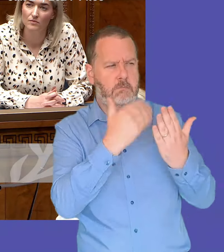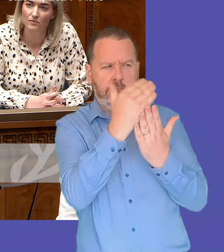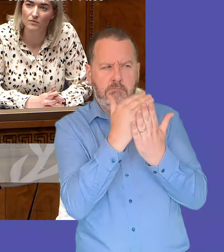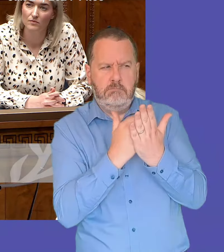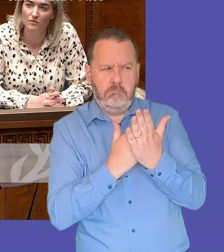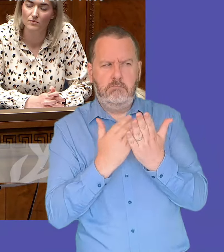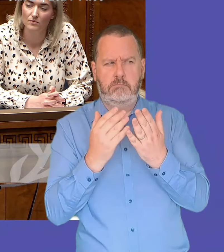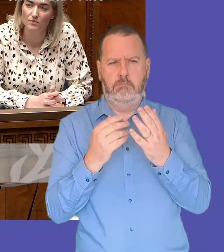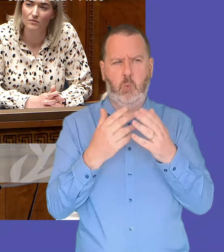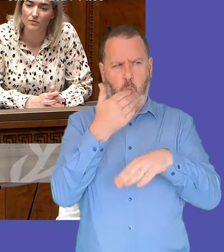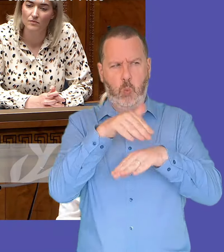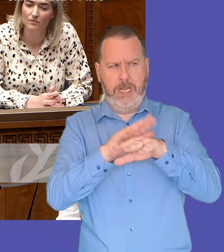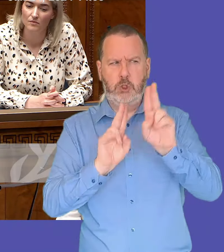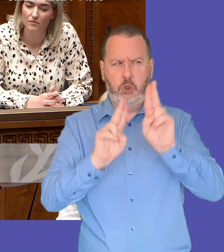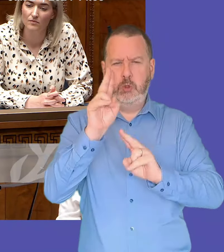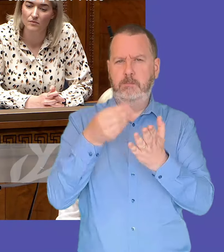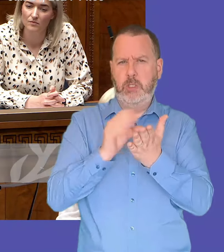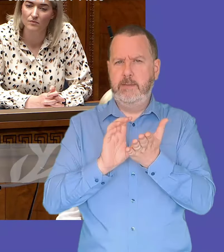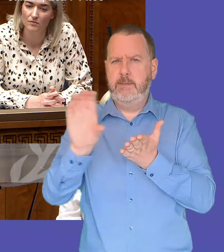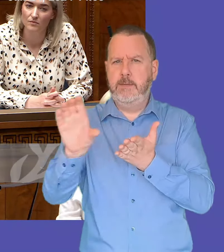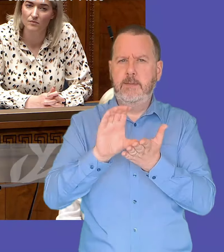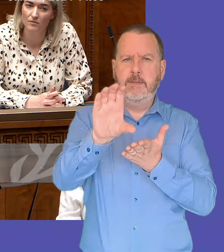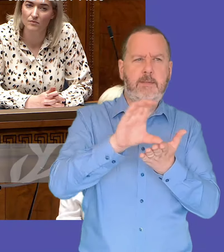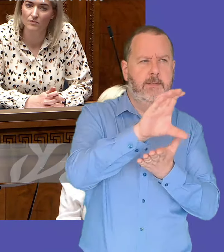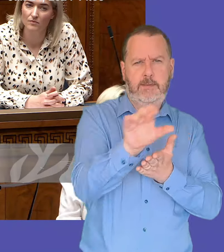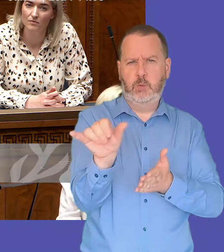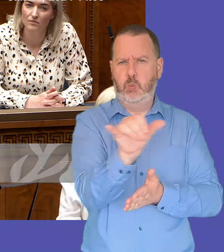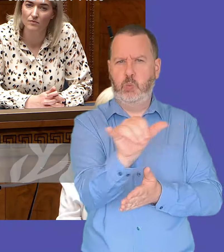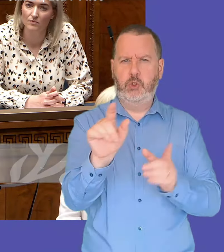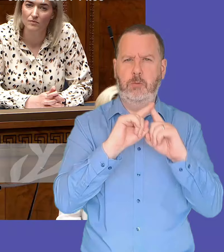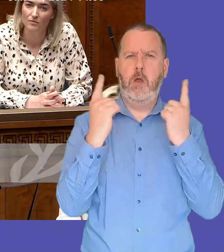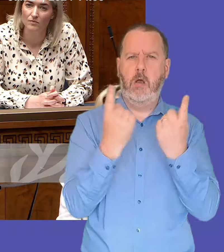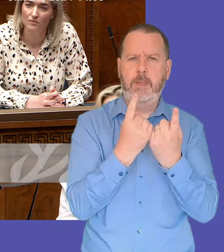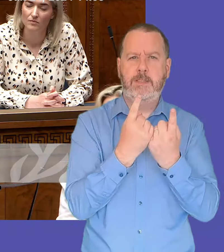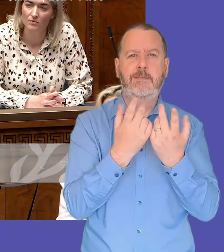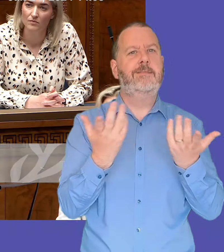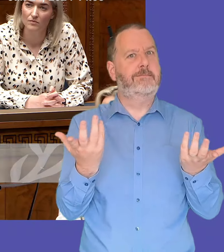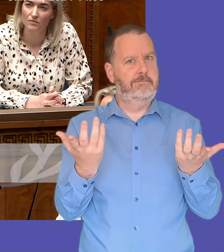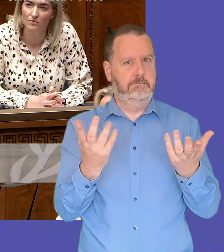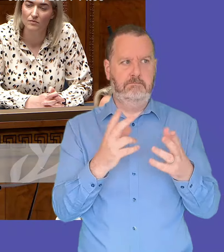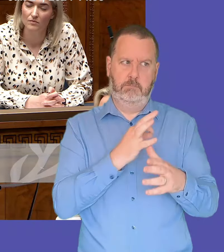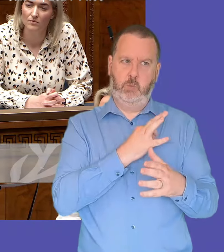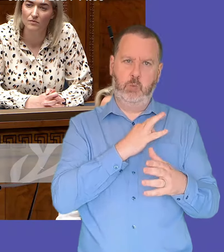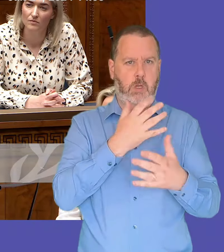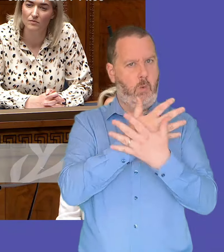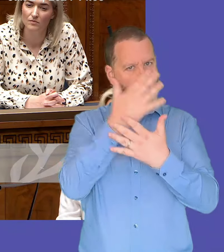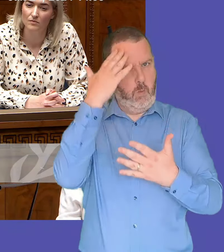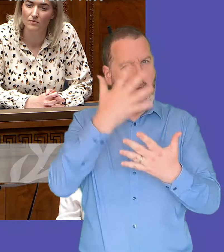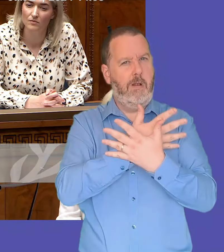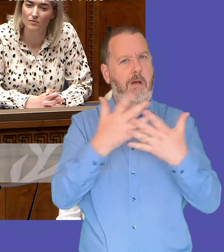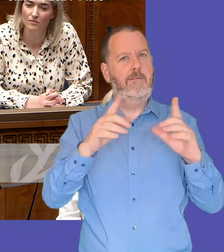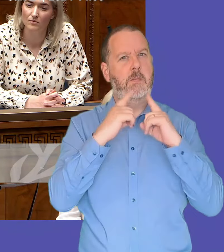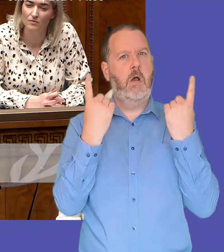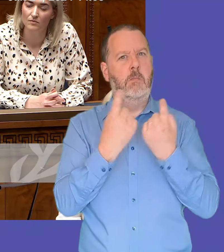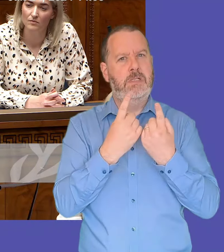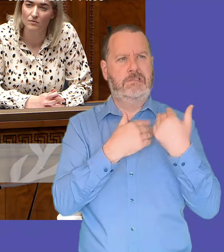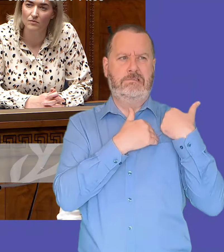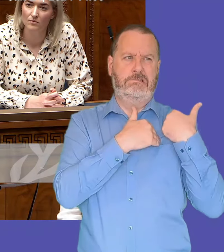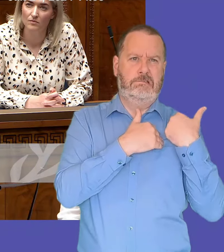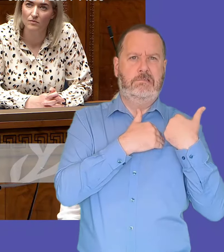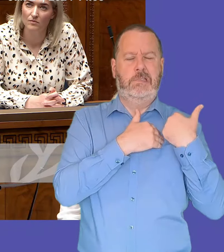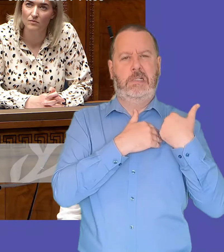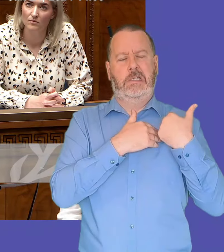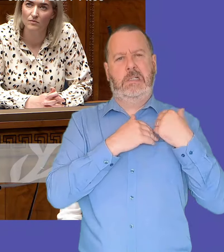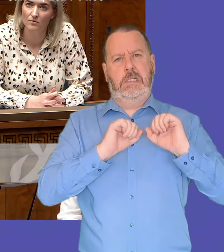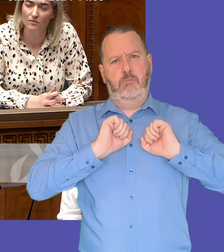needed money um that's available and being allocated to departments to deal with the whole raft of pressures including additional money for health